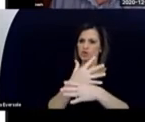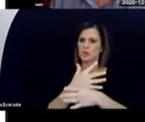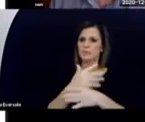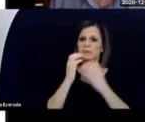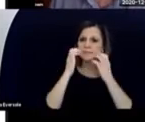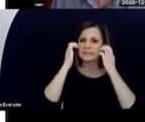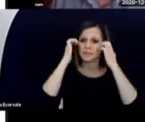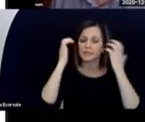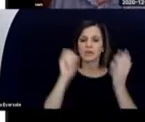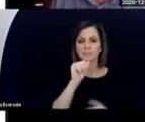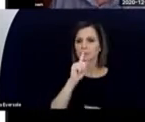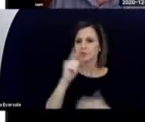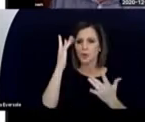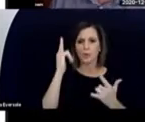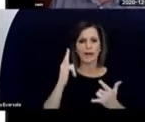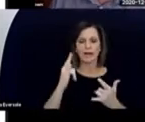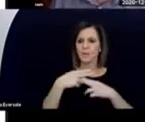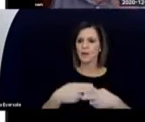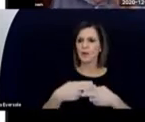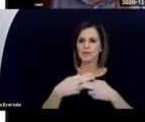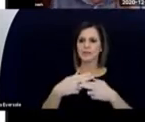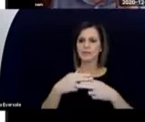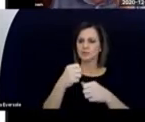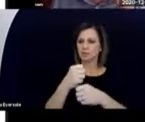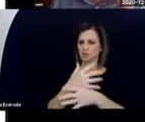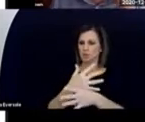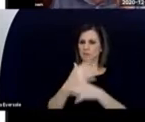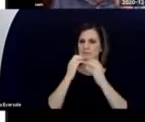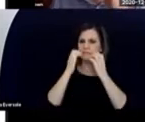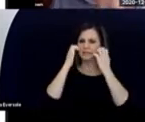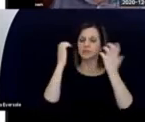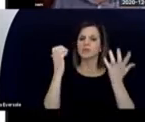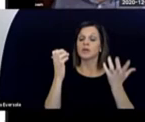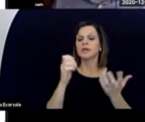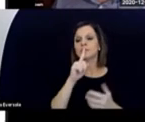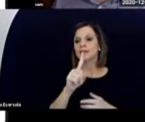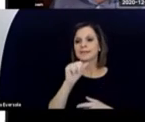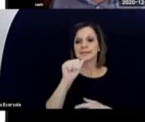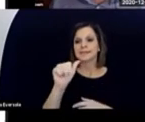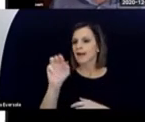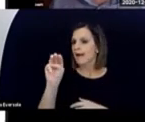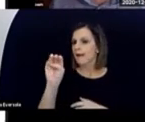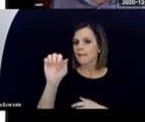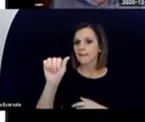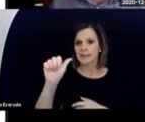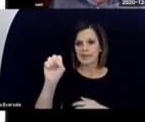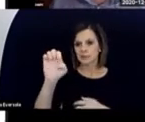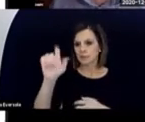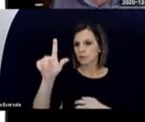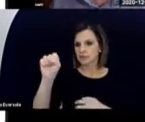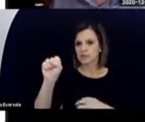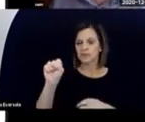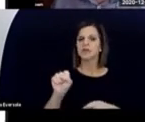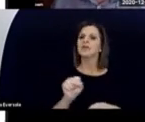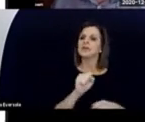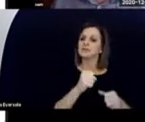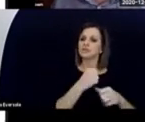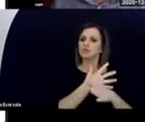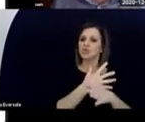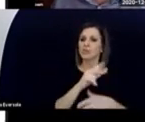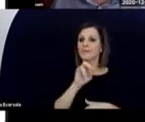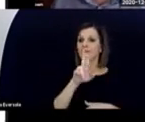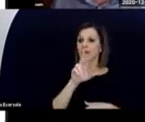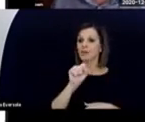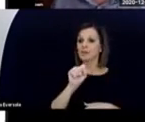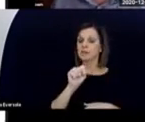it German measles. It's not measles. It's a different virus. And the big problem with rubella is